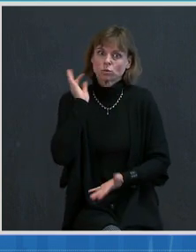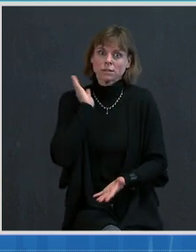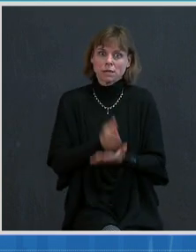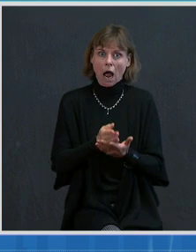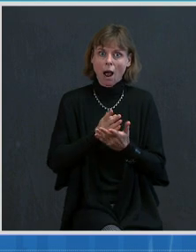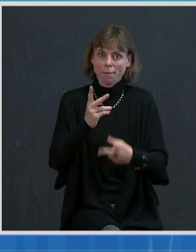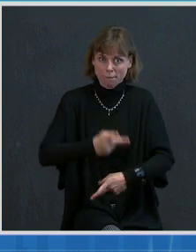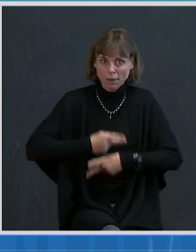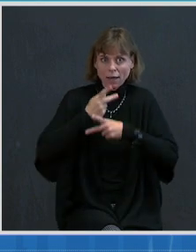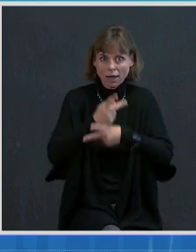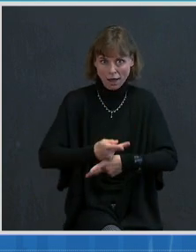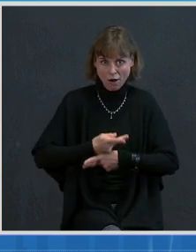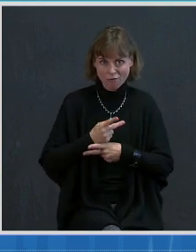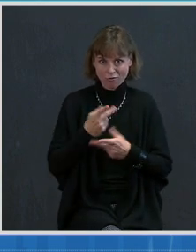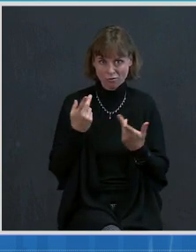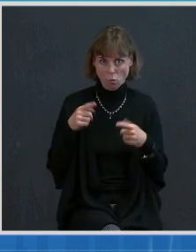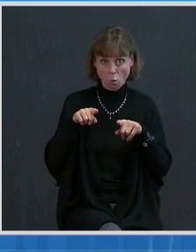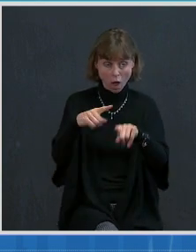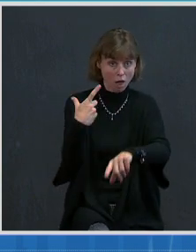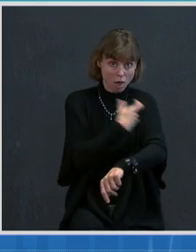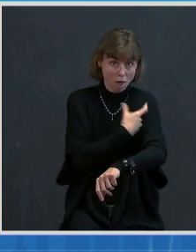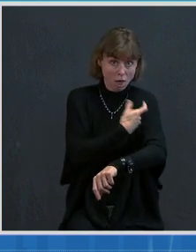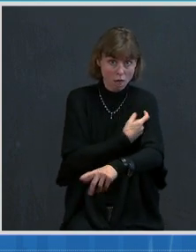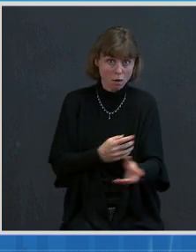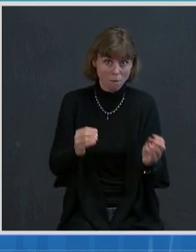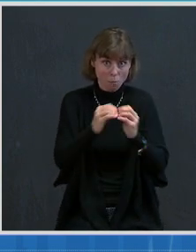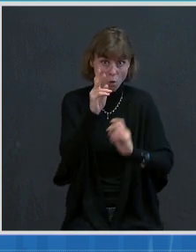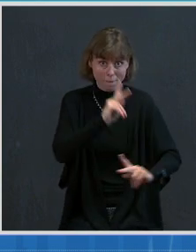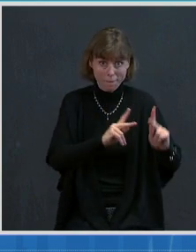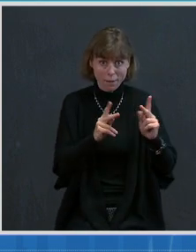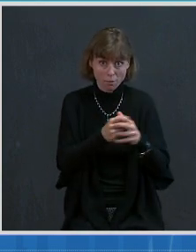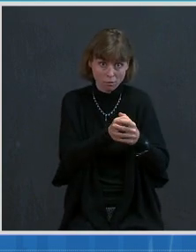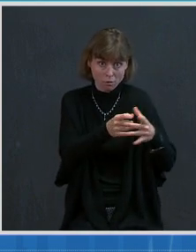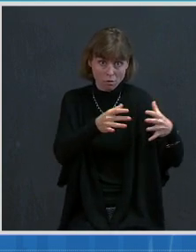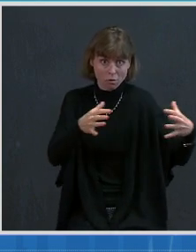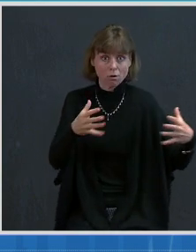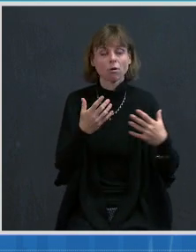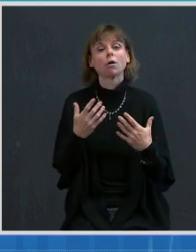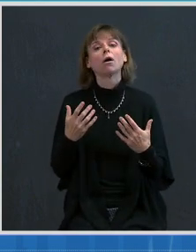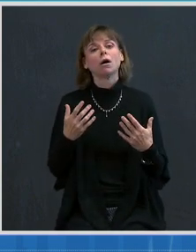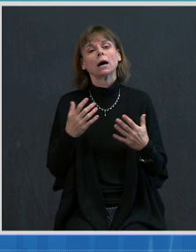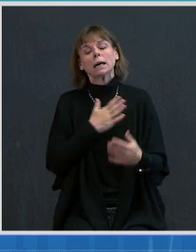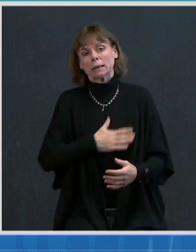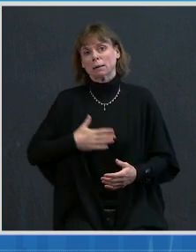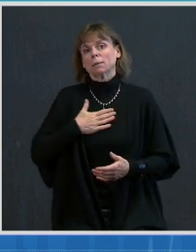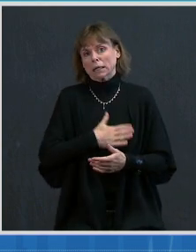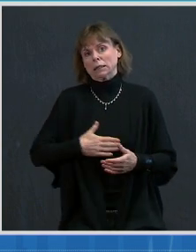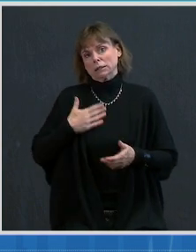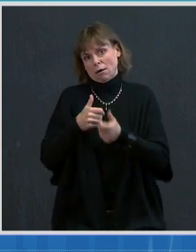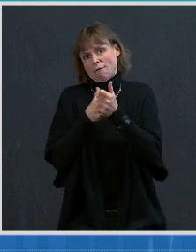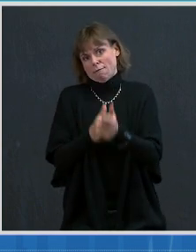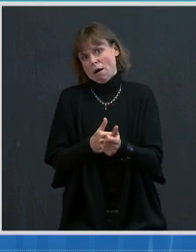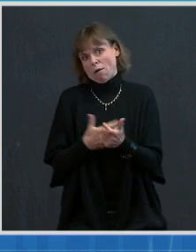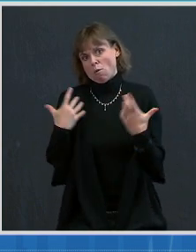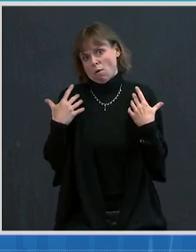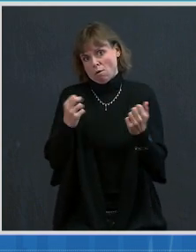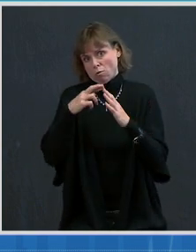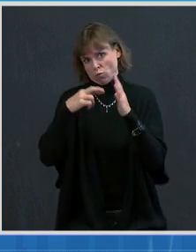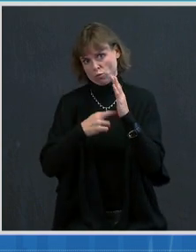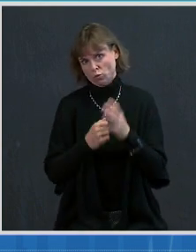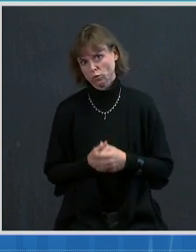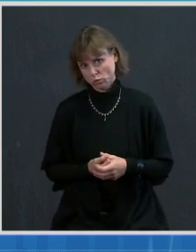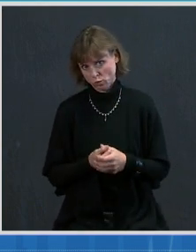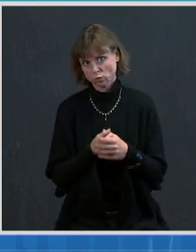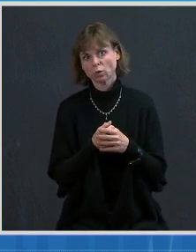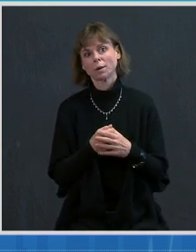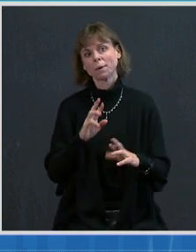more and more people vaccinated. Please follow our recommended public health prevention precautions and be ready to get your vaccine